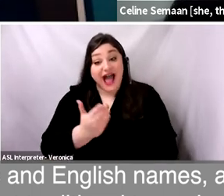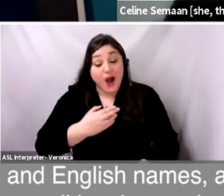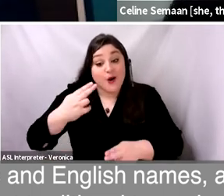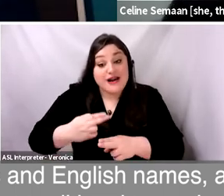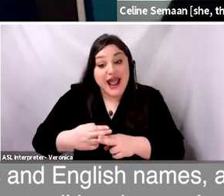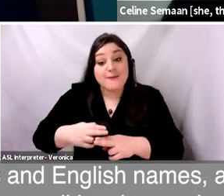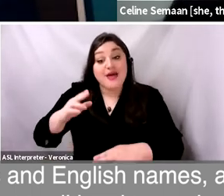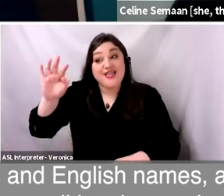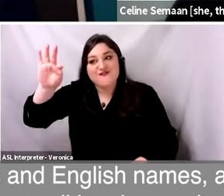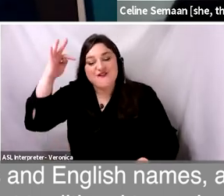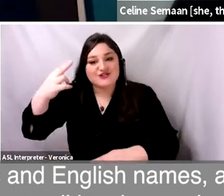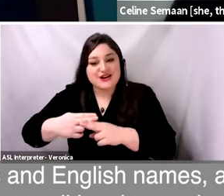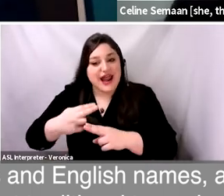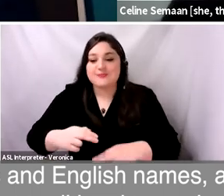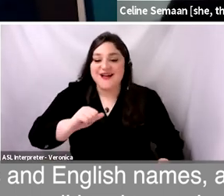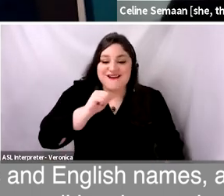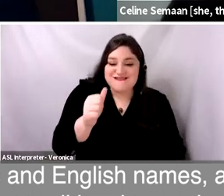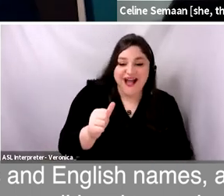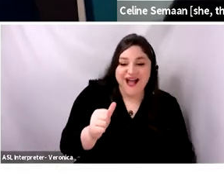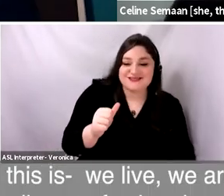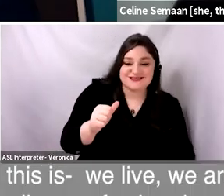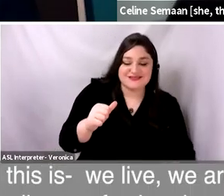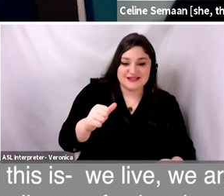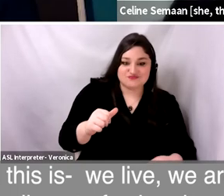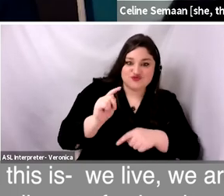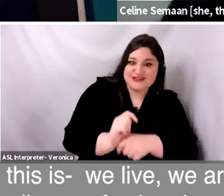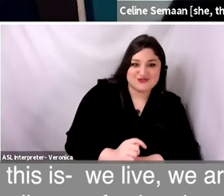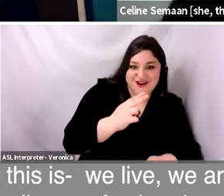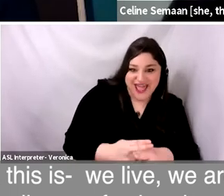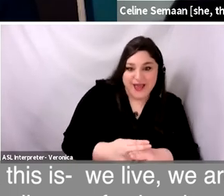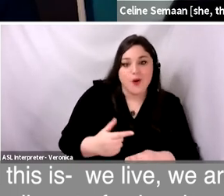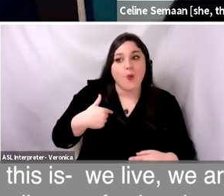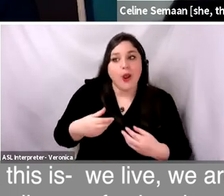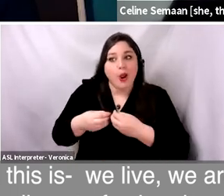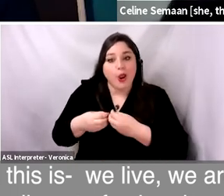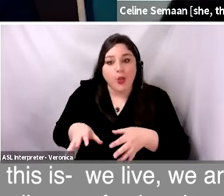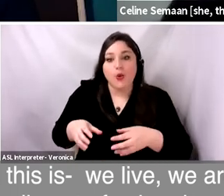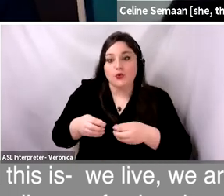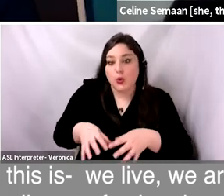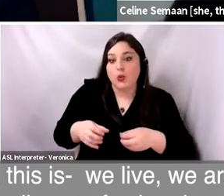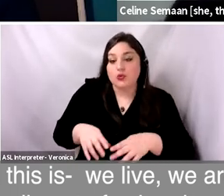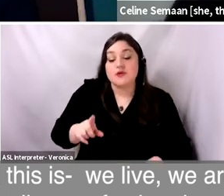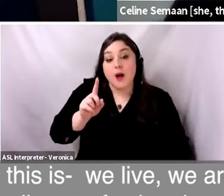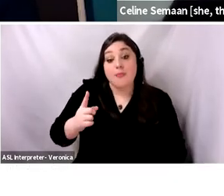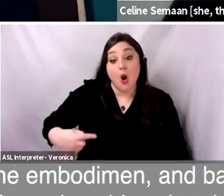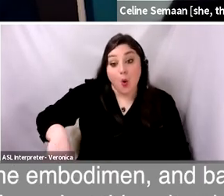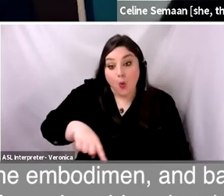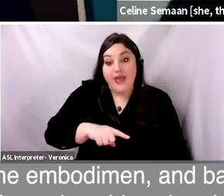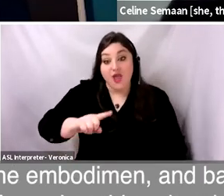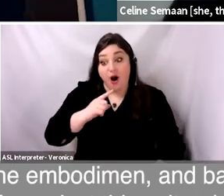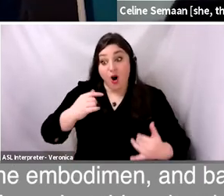names, and they are not traditional to our heritage. And this is, we live, we are the embodiment of cultural erasure.